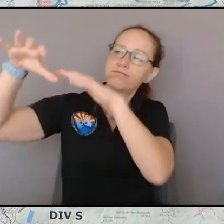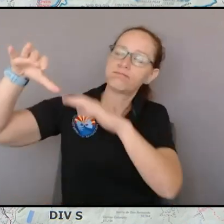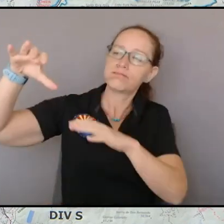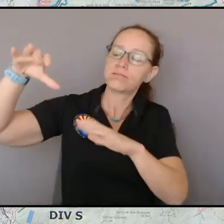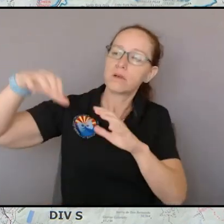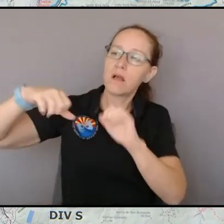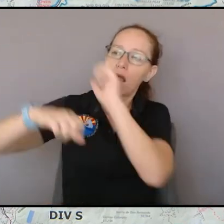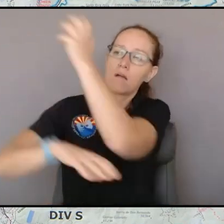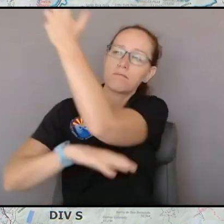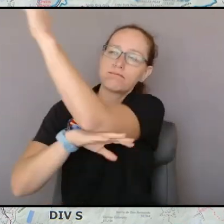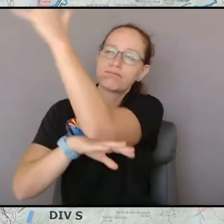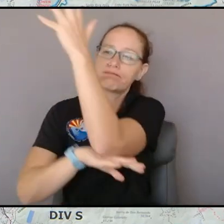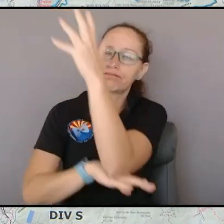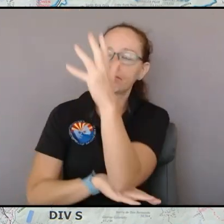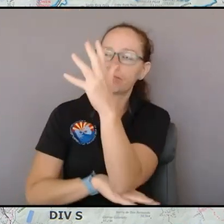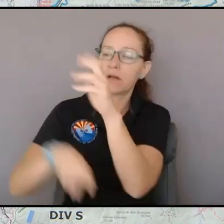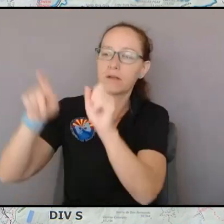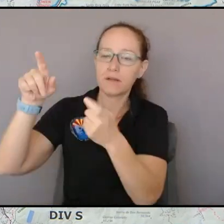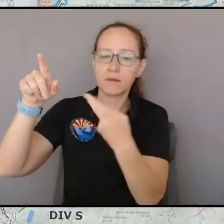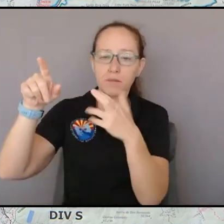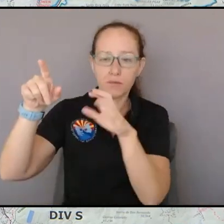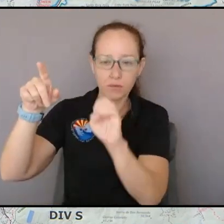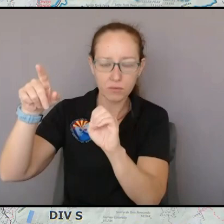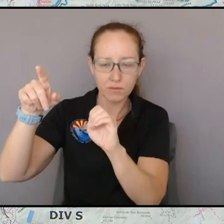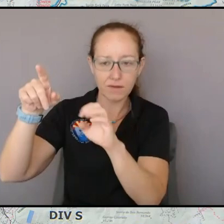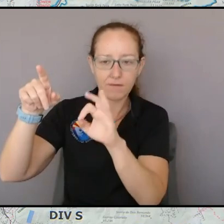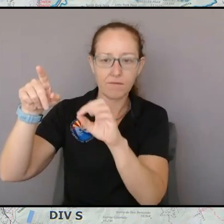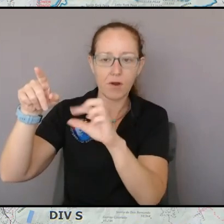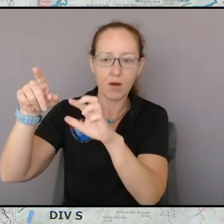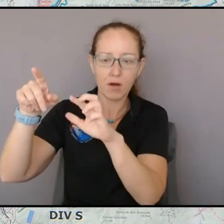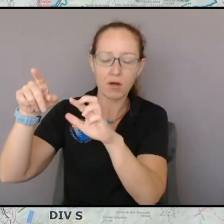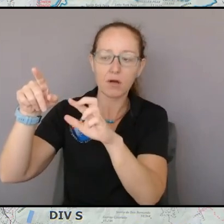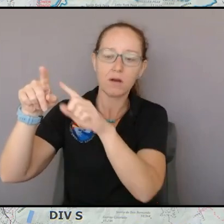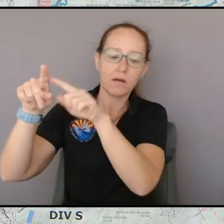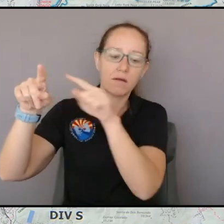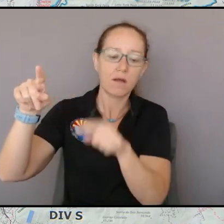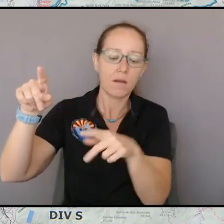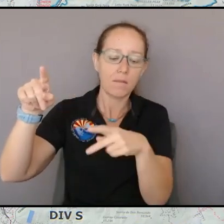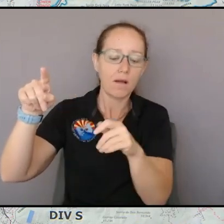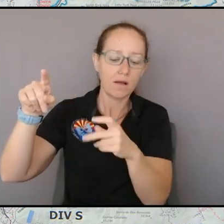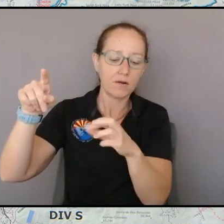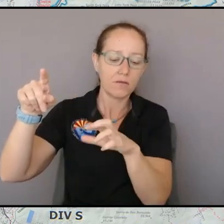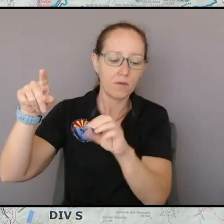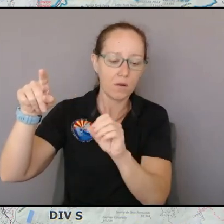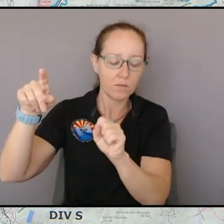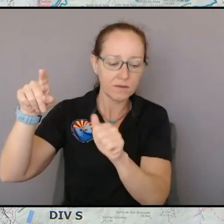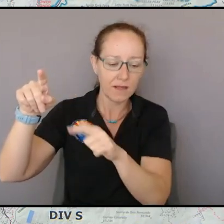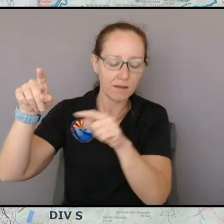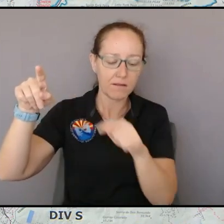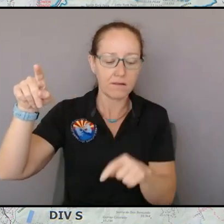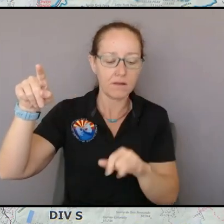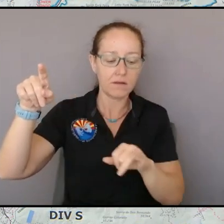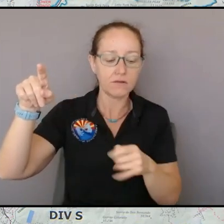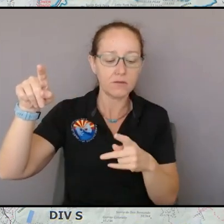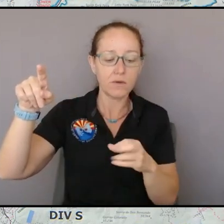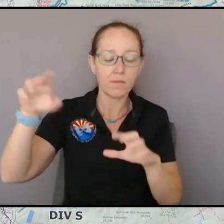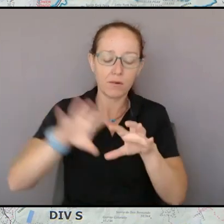me in the spruce fir down a little bit lower you're in ponderosa then you're in juniper then you're out in more of the the grass flats